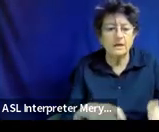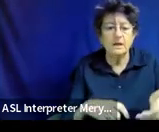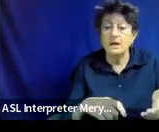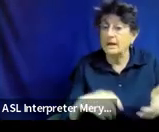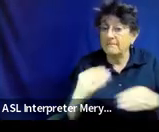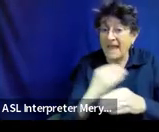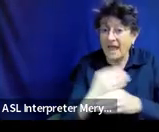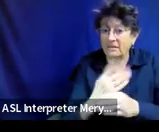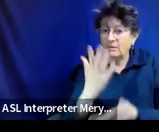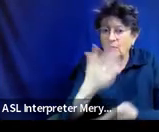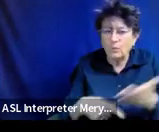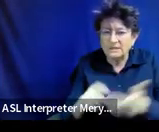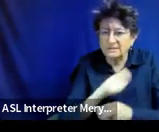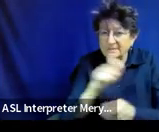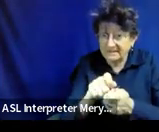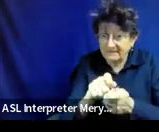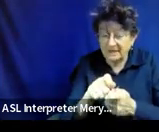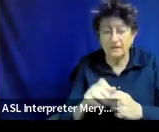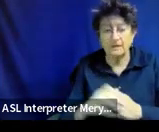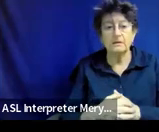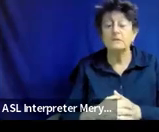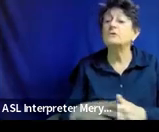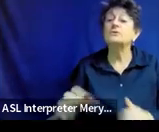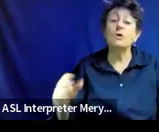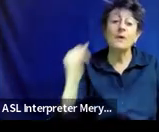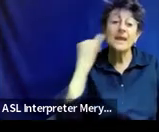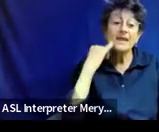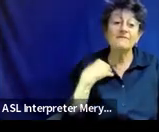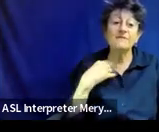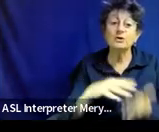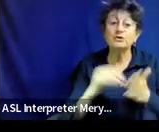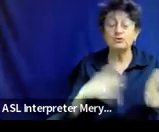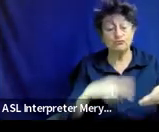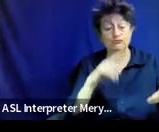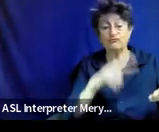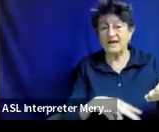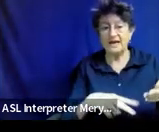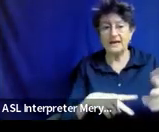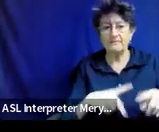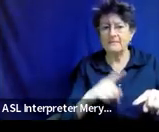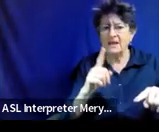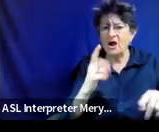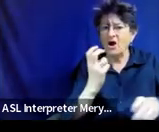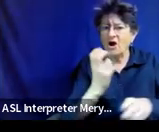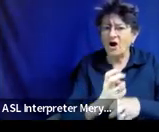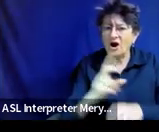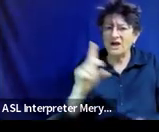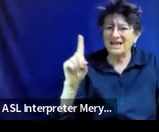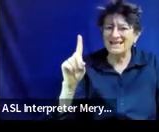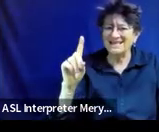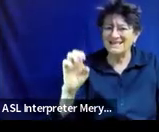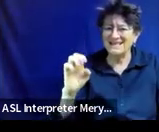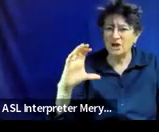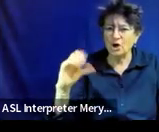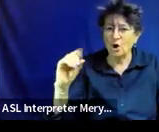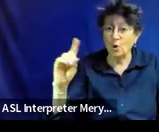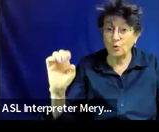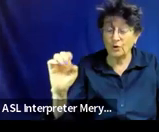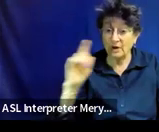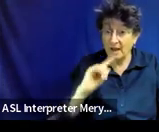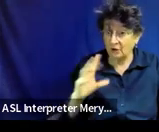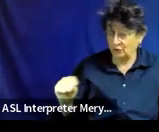has a decoding or a fluency error that you're correcting with an IEP goal